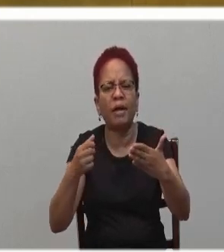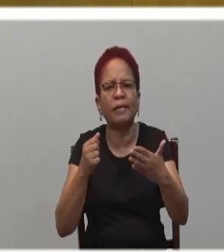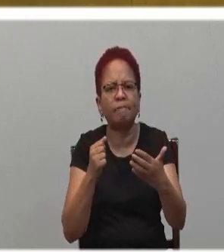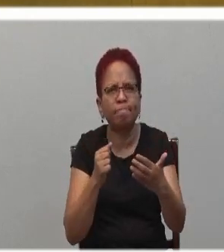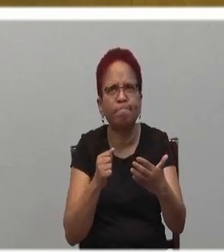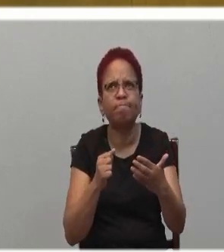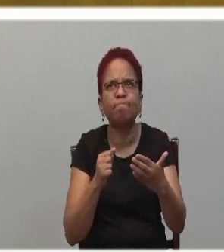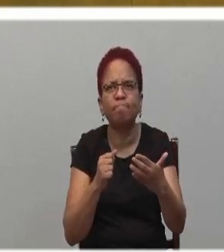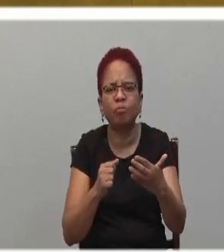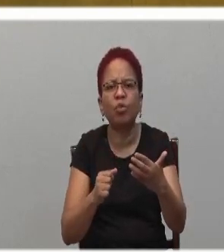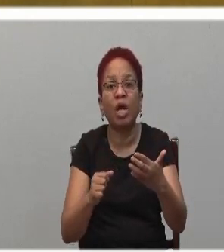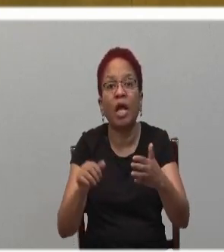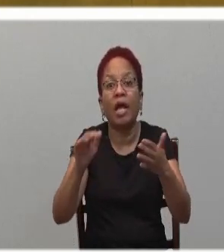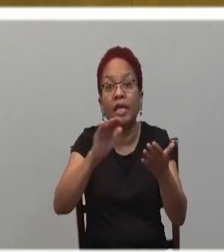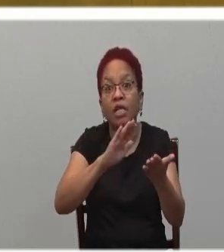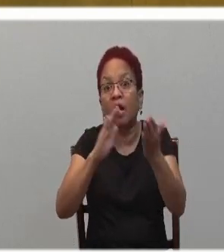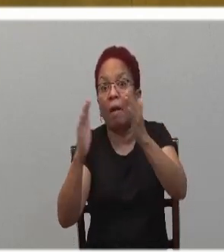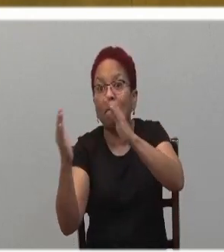powerless.